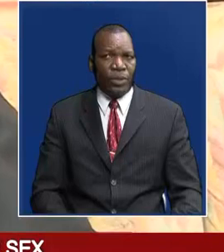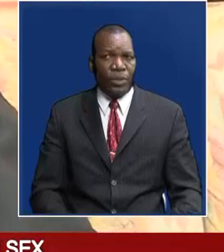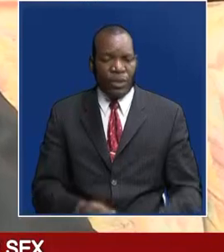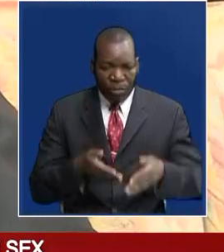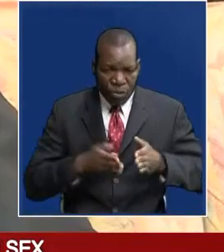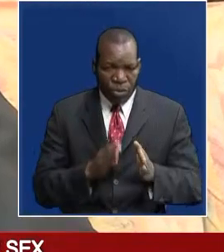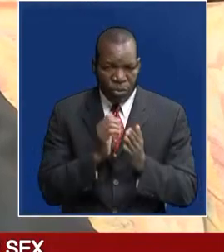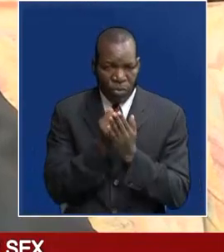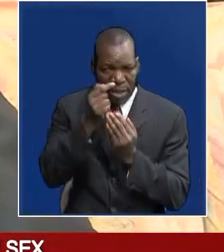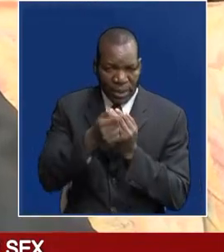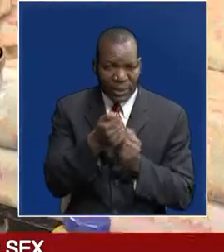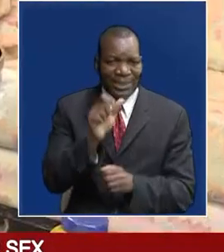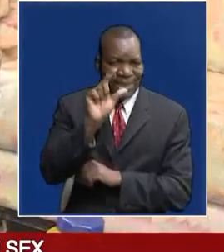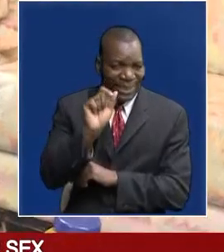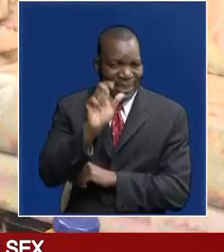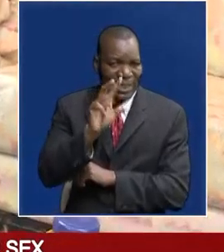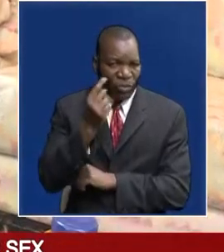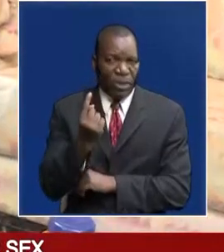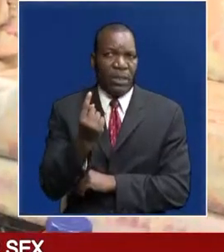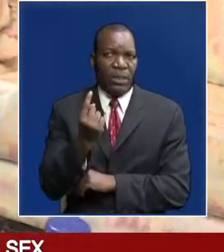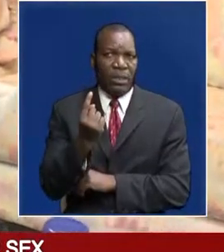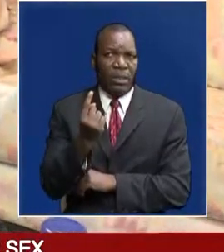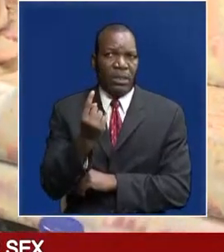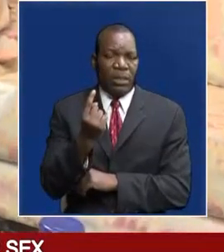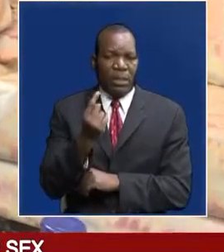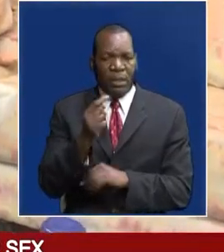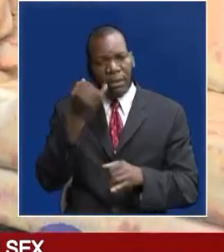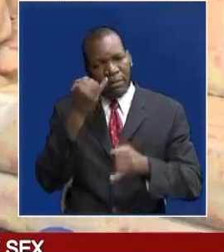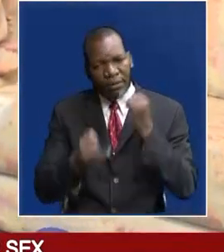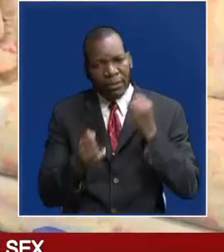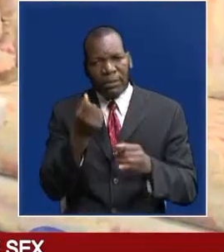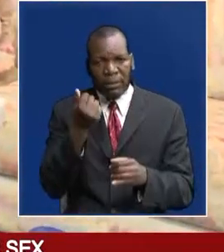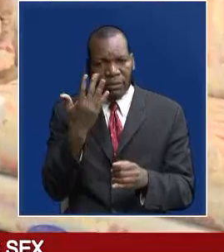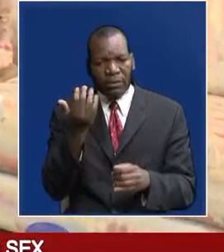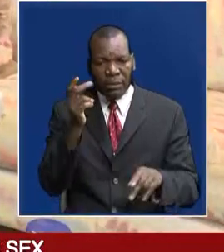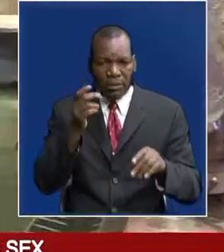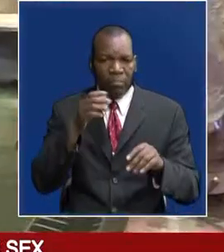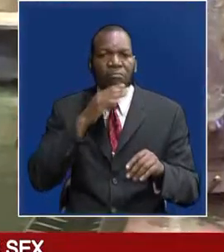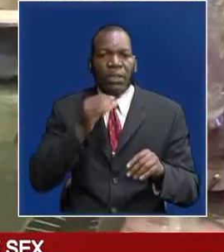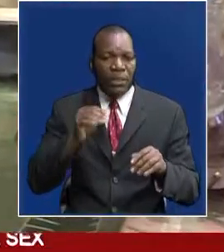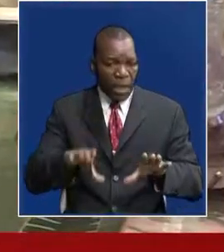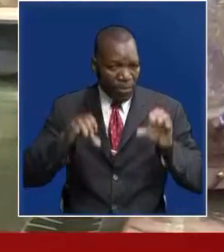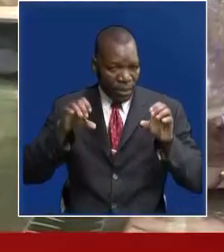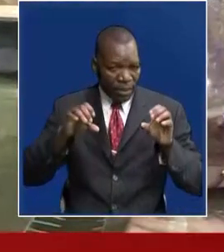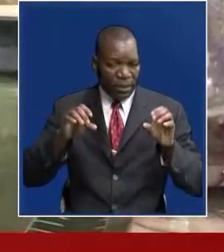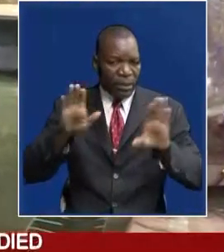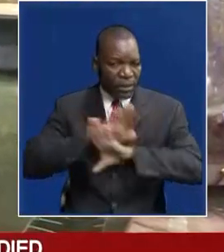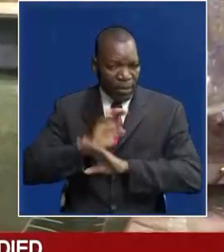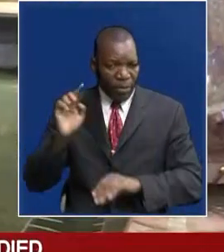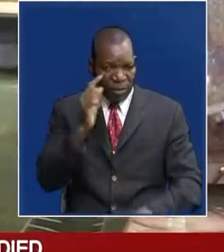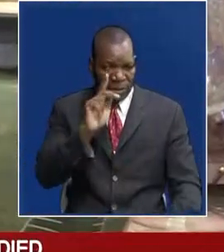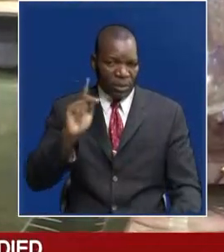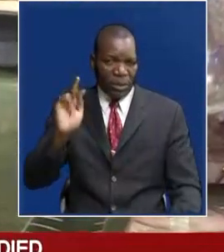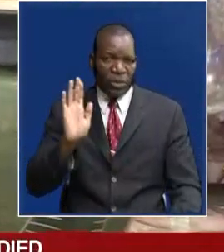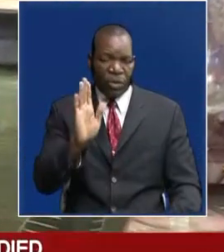31, 1931, marks the end of the 15-man cabinet that Zambia's founding president, Kenneth Kaunda, assembled